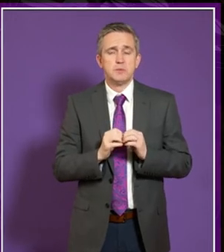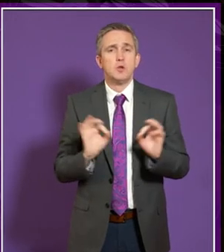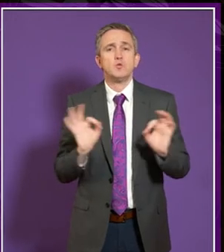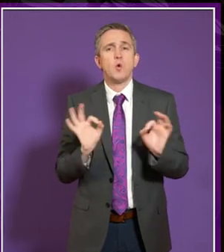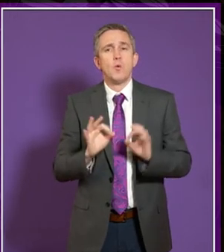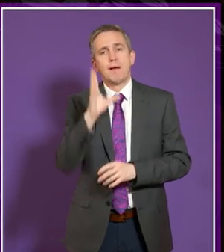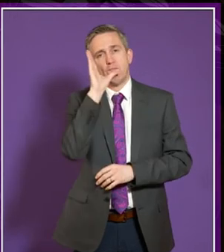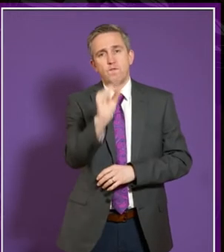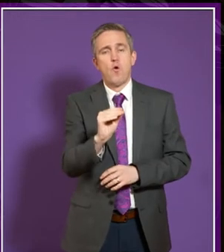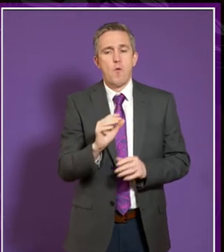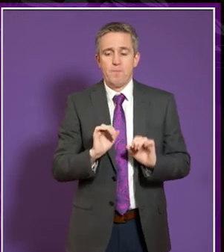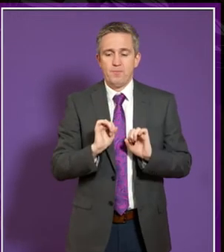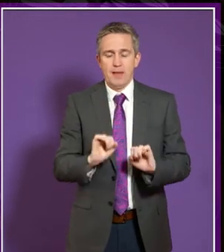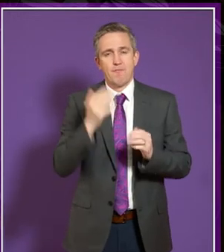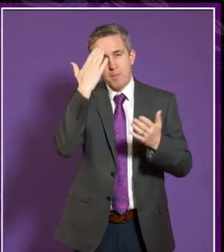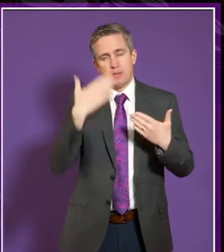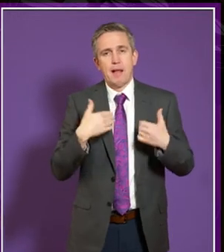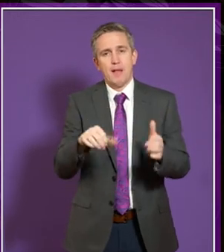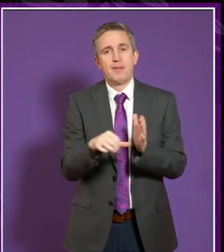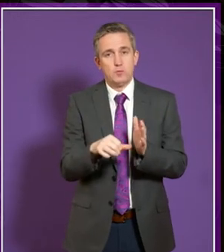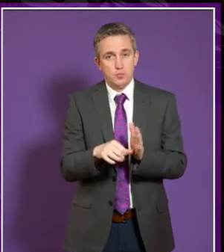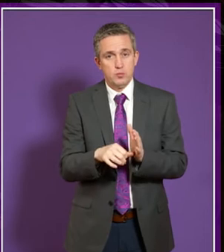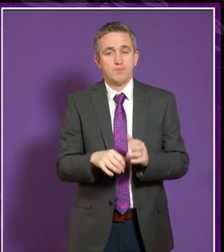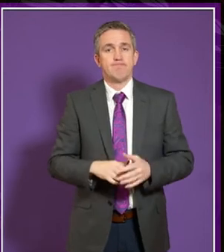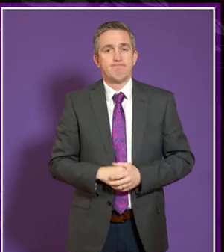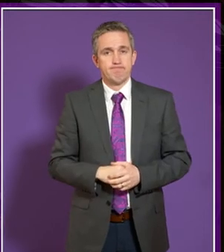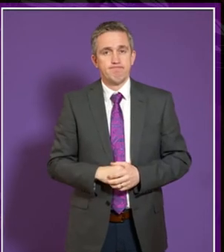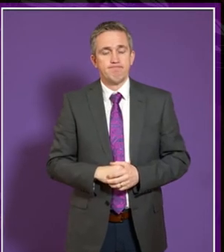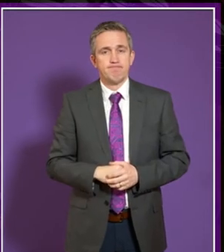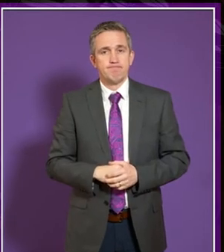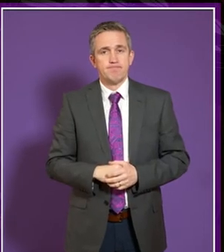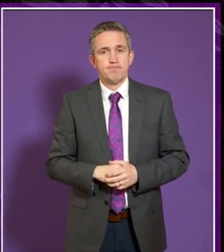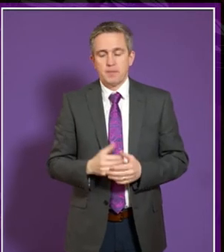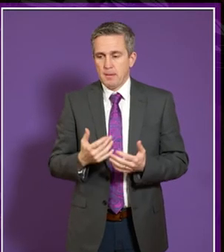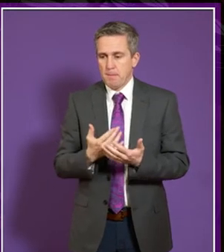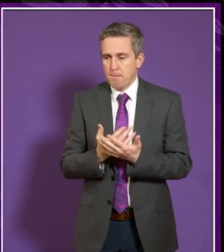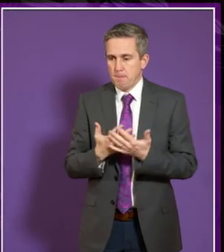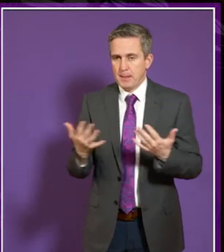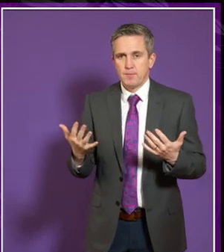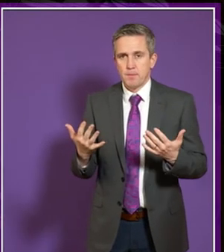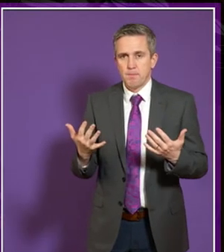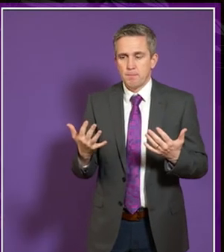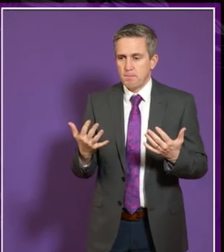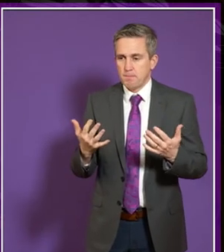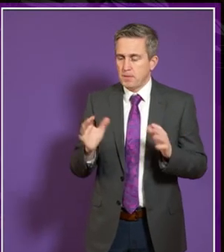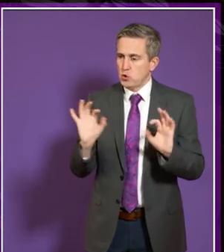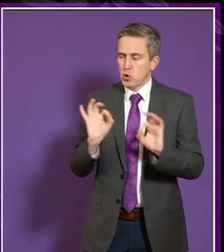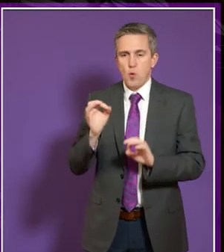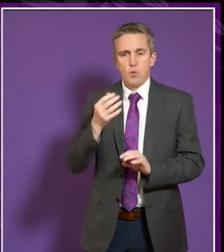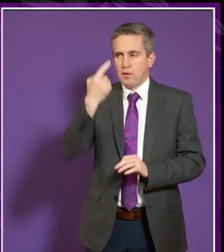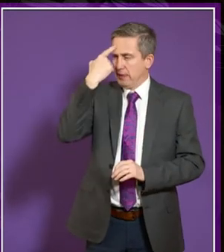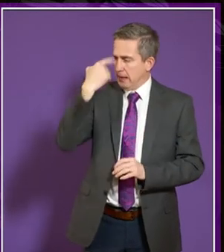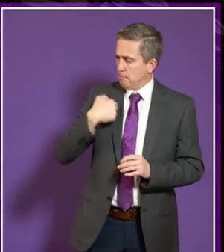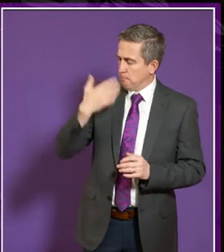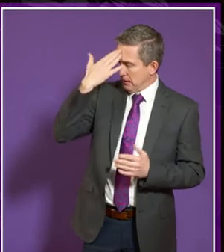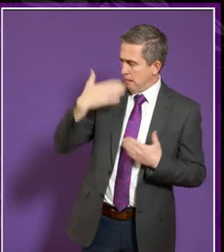know that many of them as i had said earlier don't equate having a mental health issue to having a disability and rightly